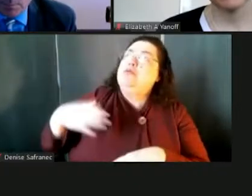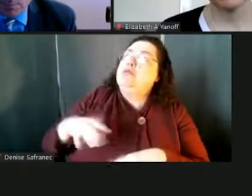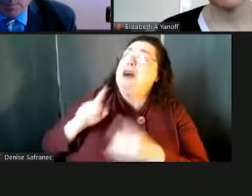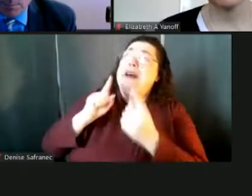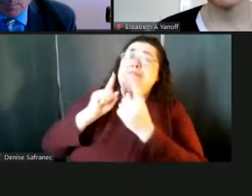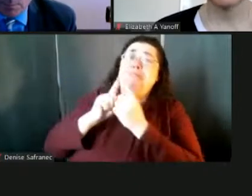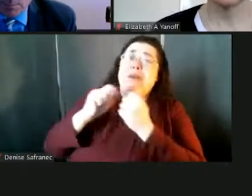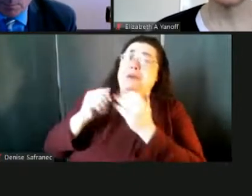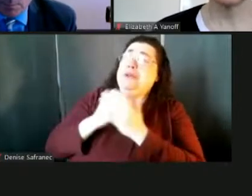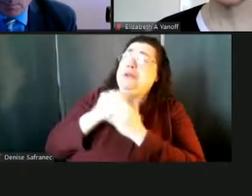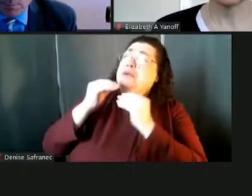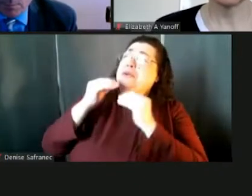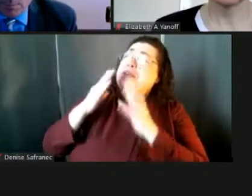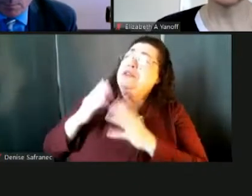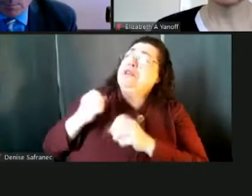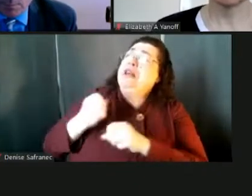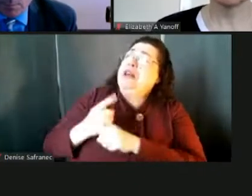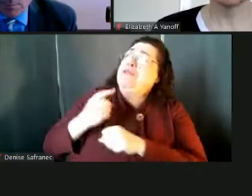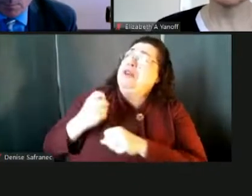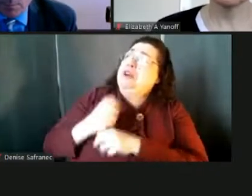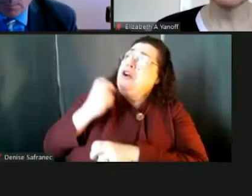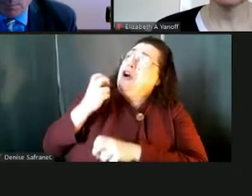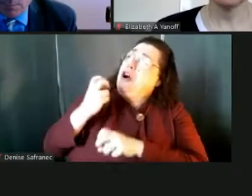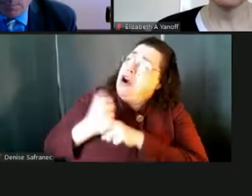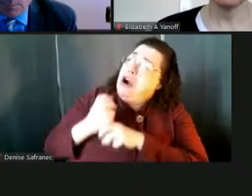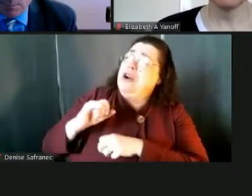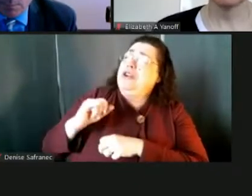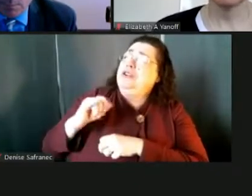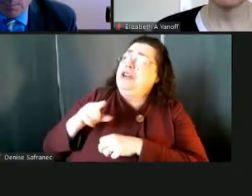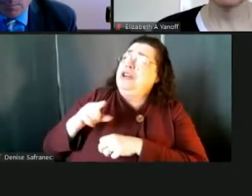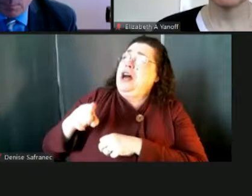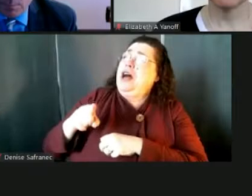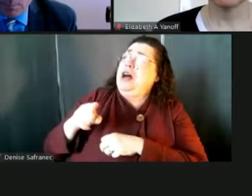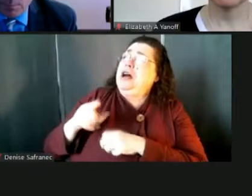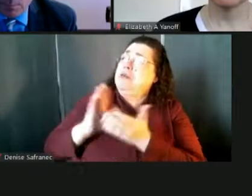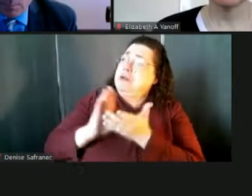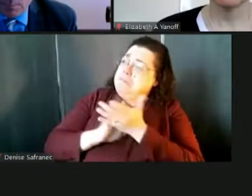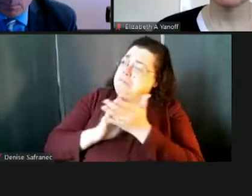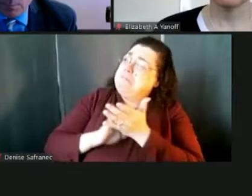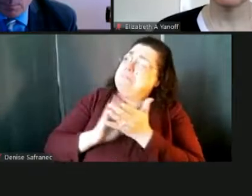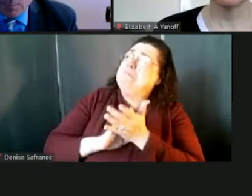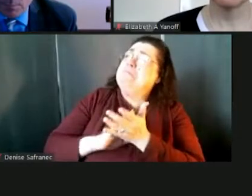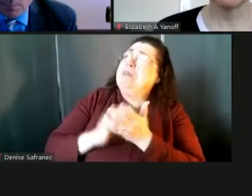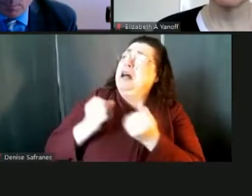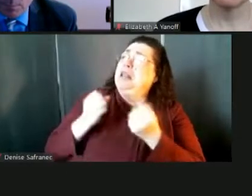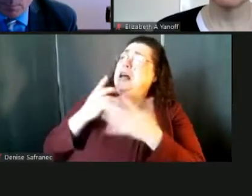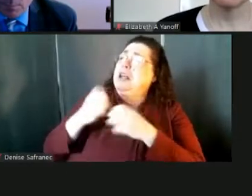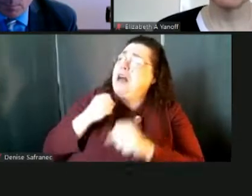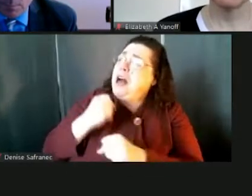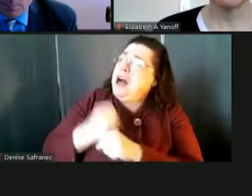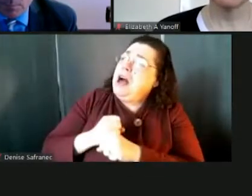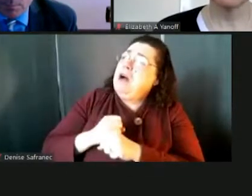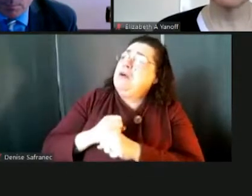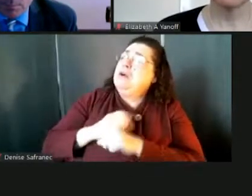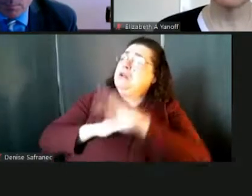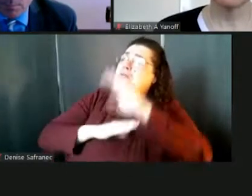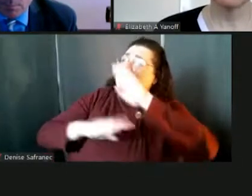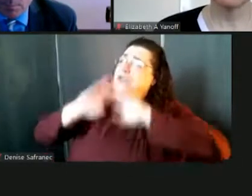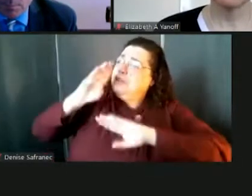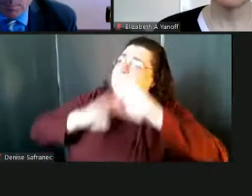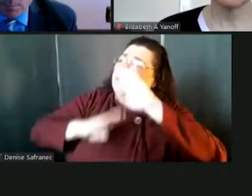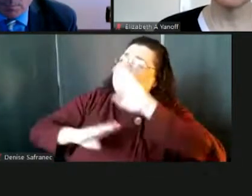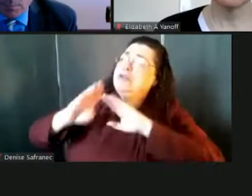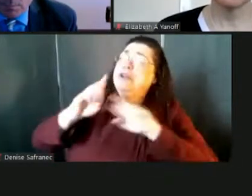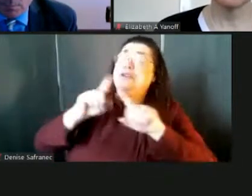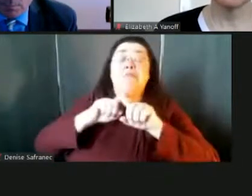summer and I say how hard the job is, you know, uh, the long hours and the frustrations, but